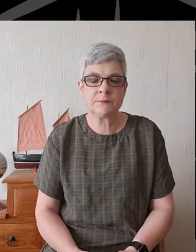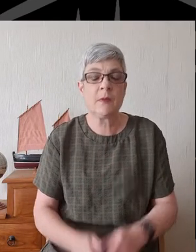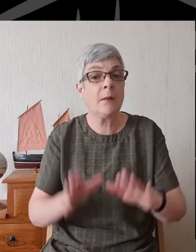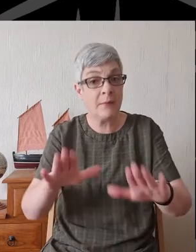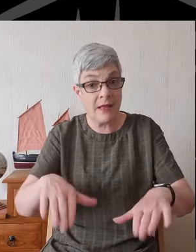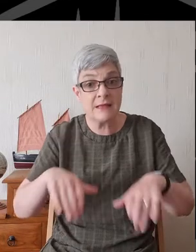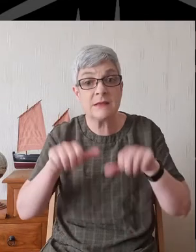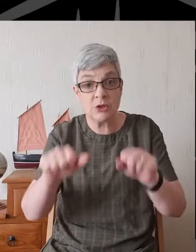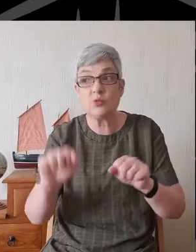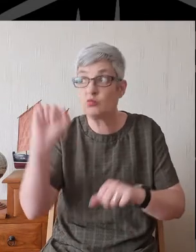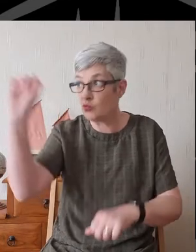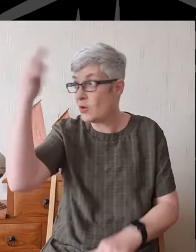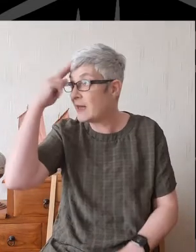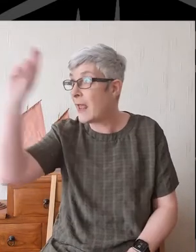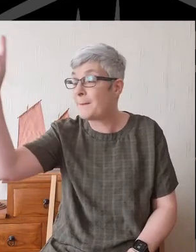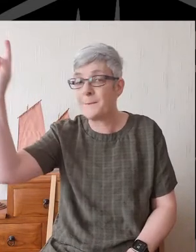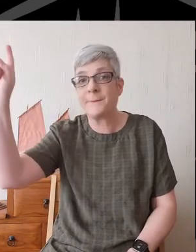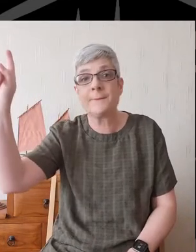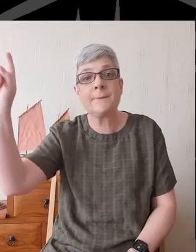Blessed be your name.